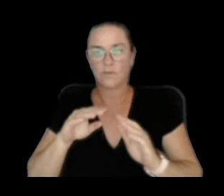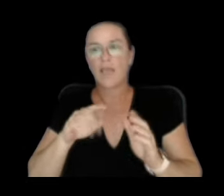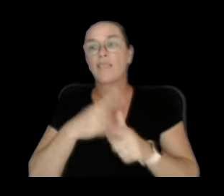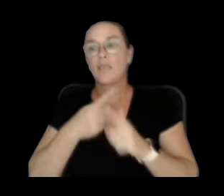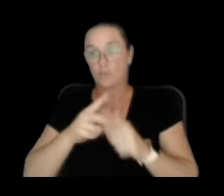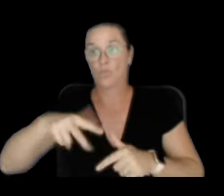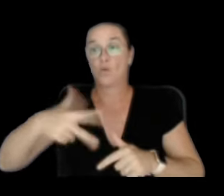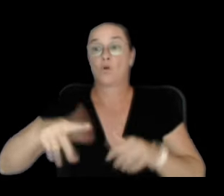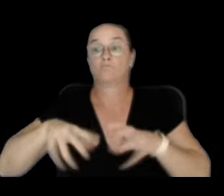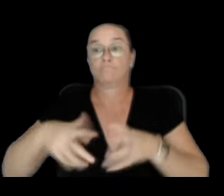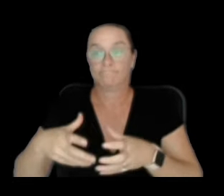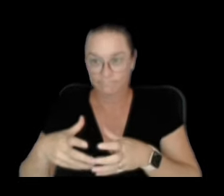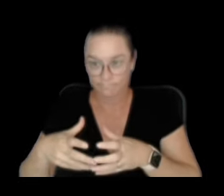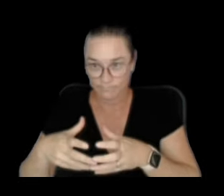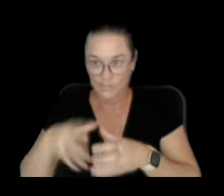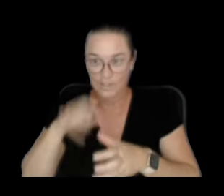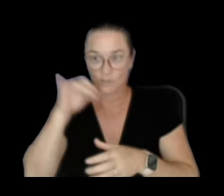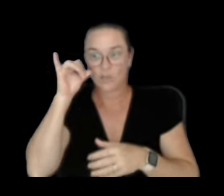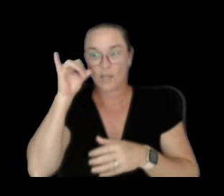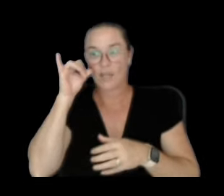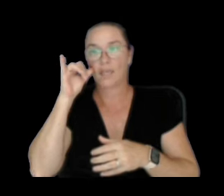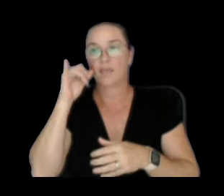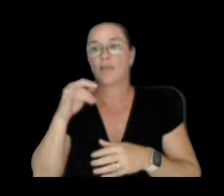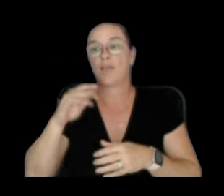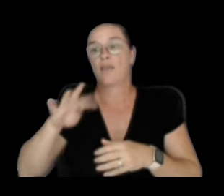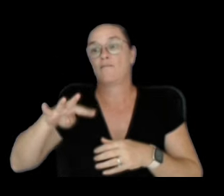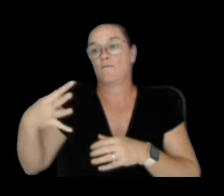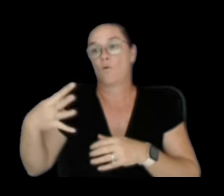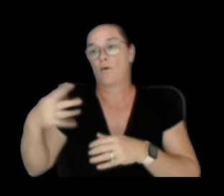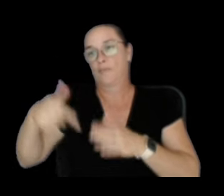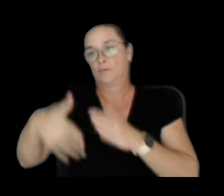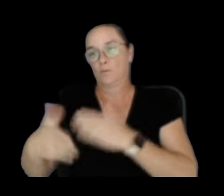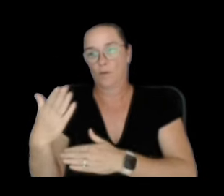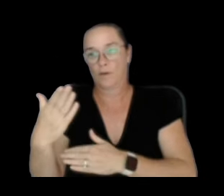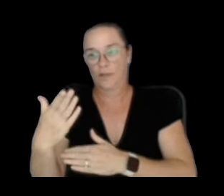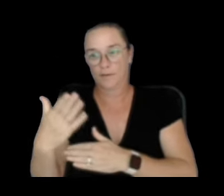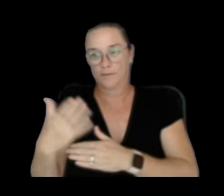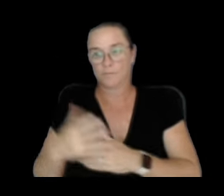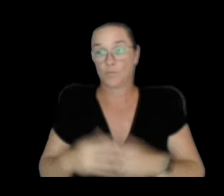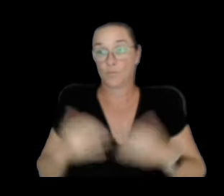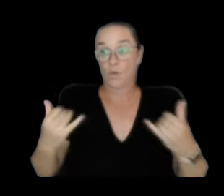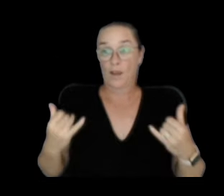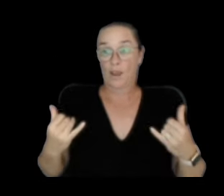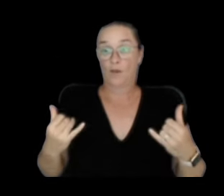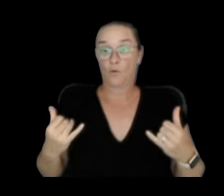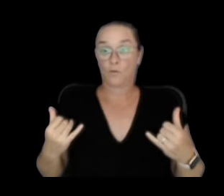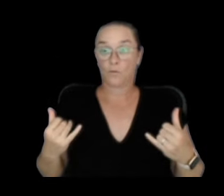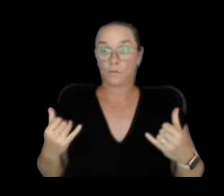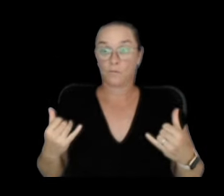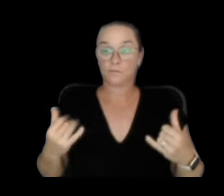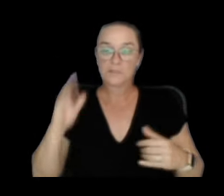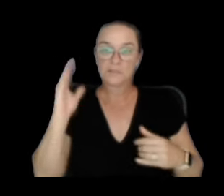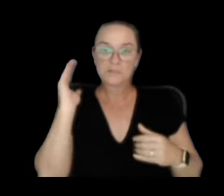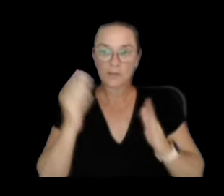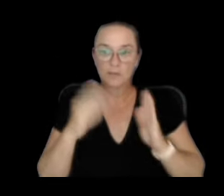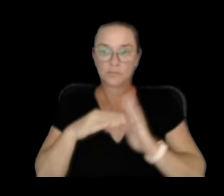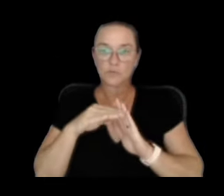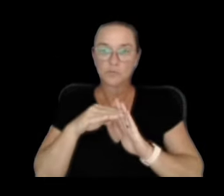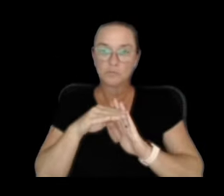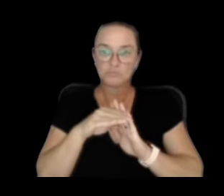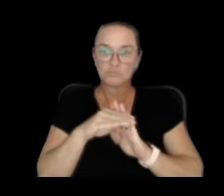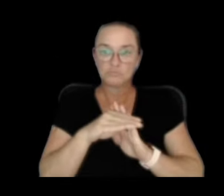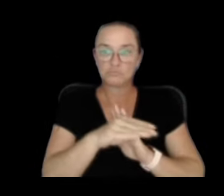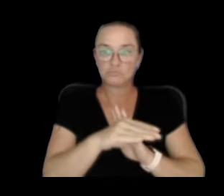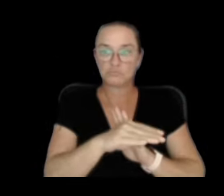pulse, yesterday, and our fourth pulse this morning. And as of right now, it appears to have been flattening, and so we'll see